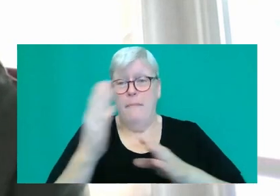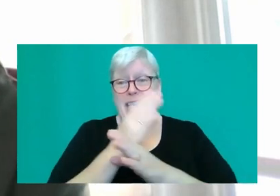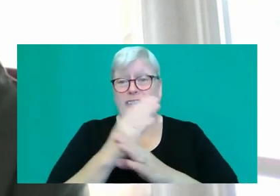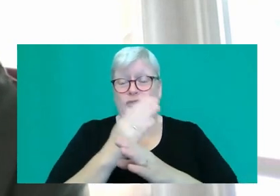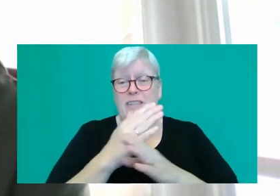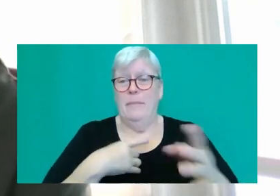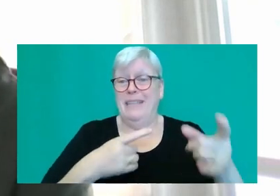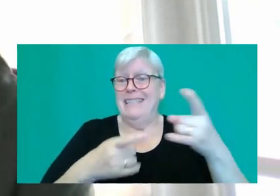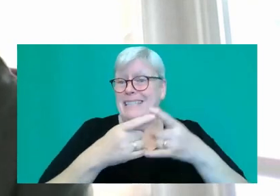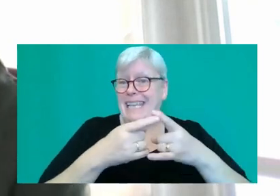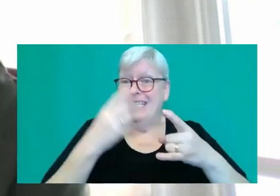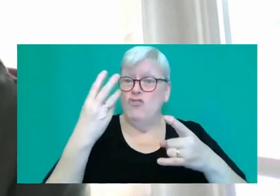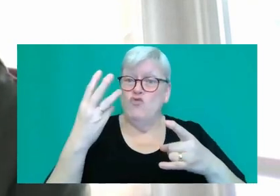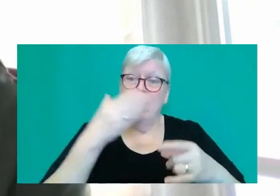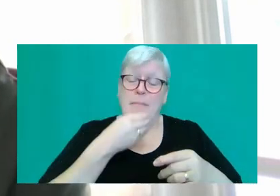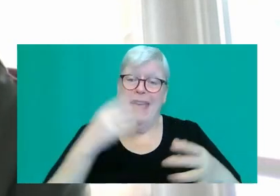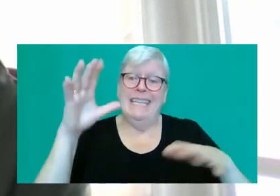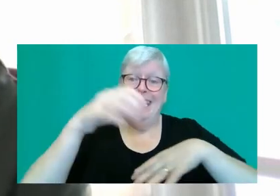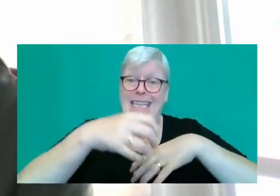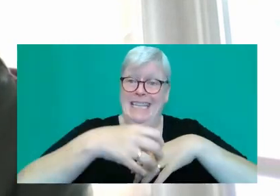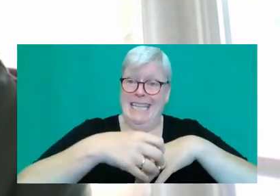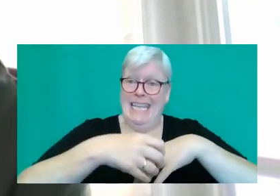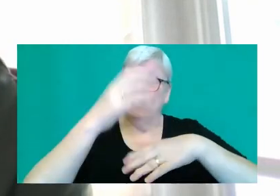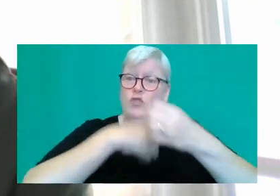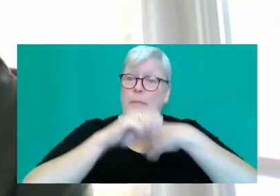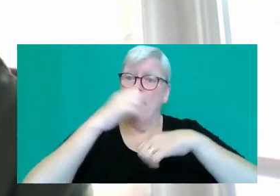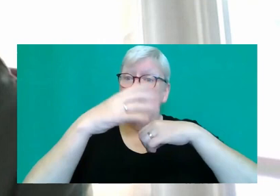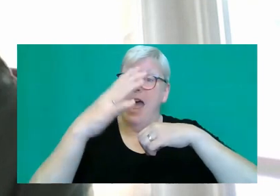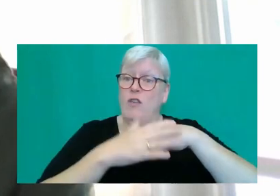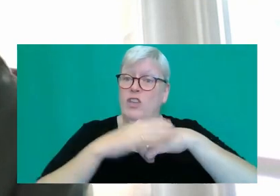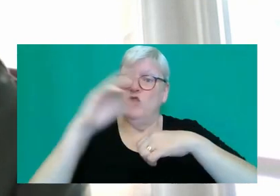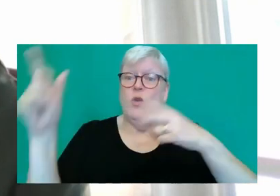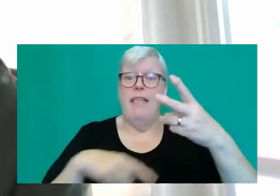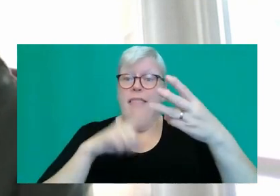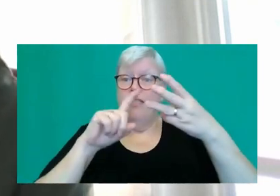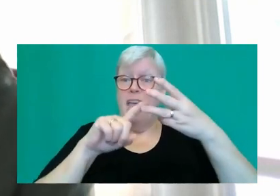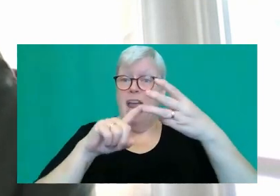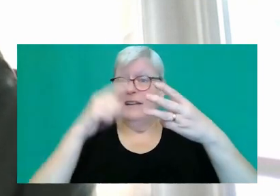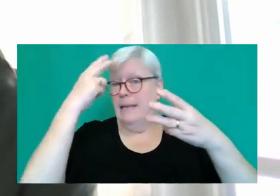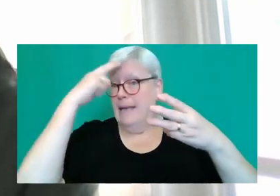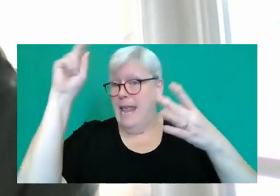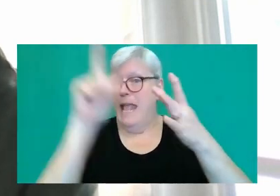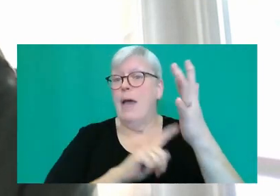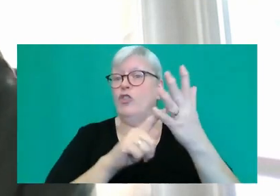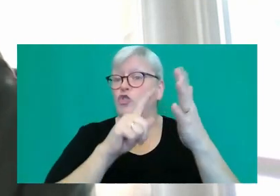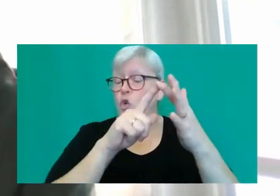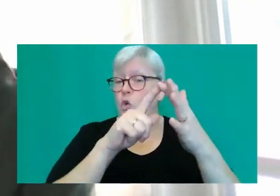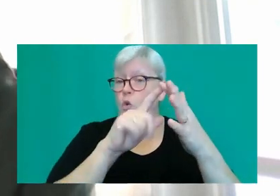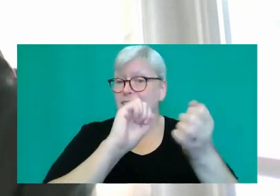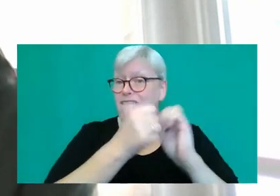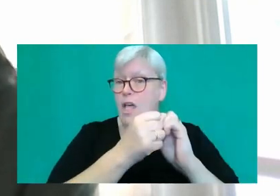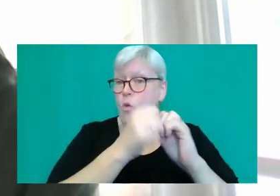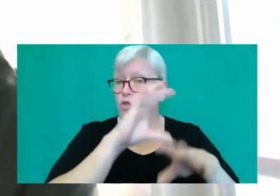with three men and was engaged to be married to the third, Jo, a fellow doctor at St Barnabas Hospital.